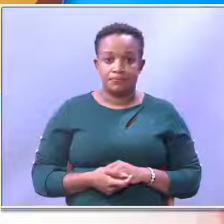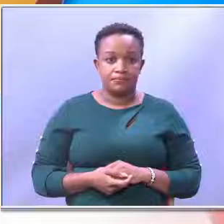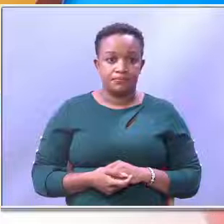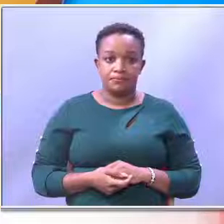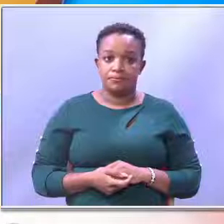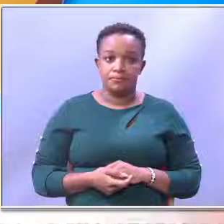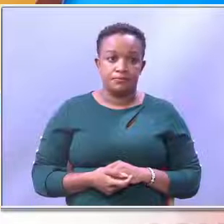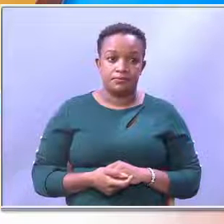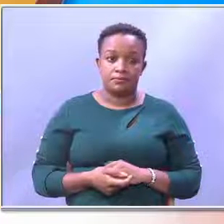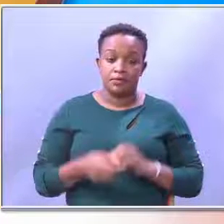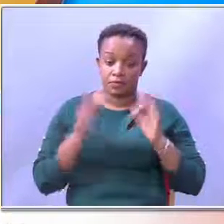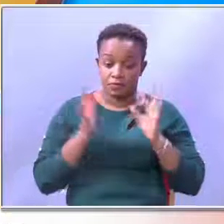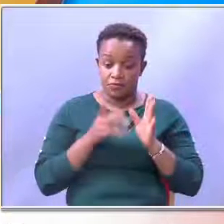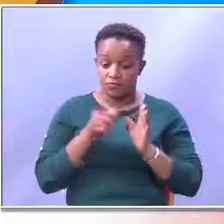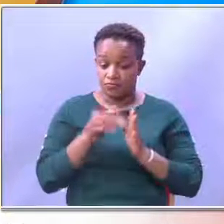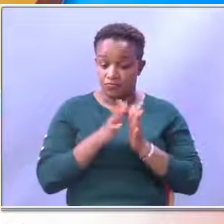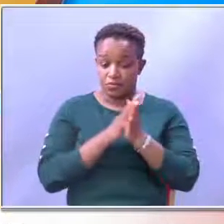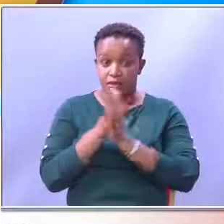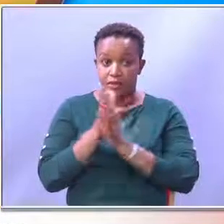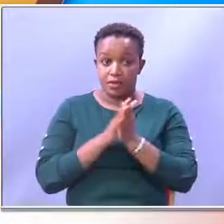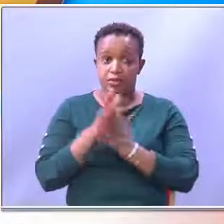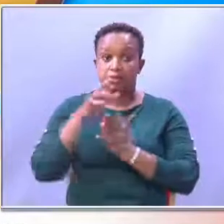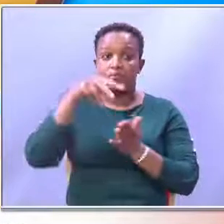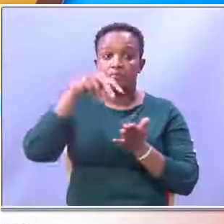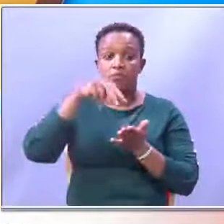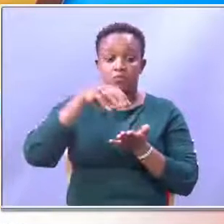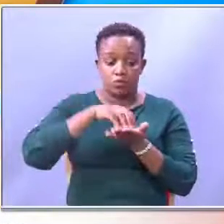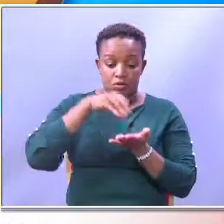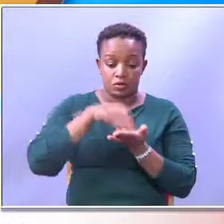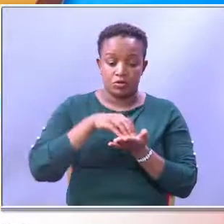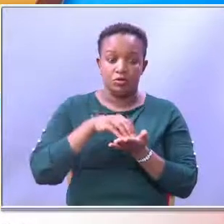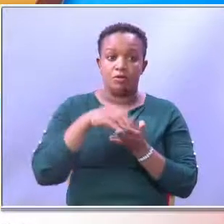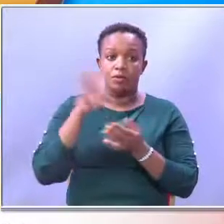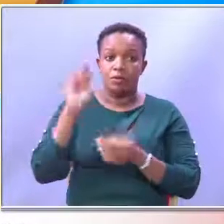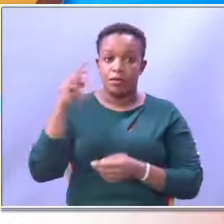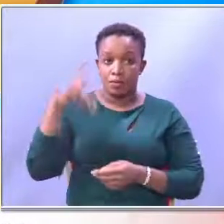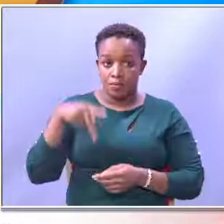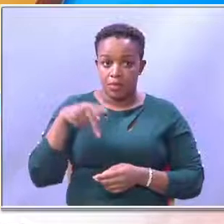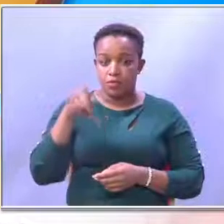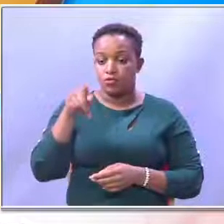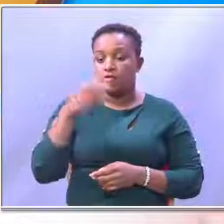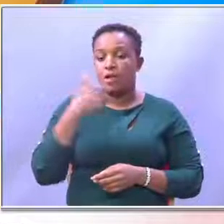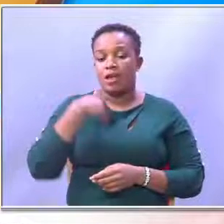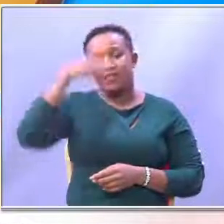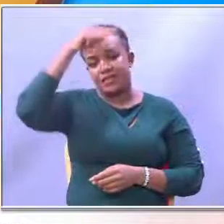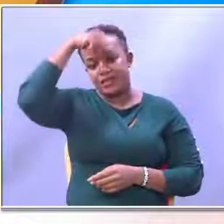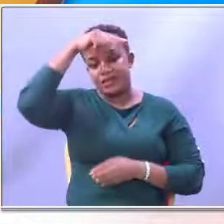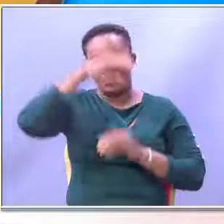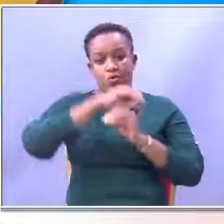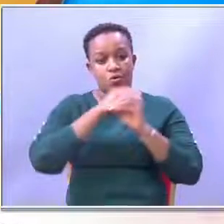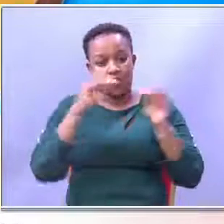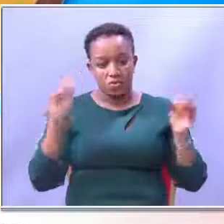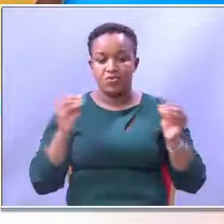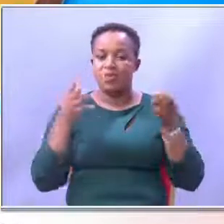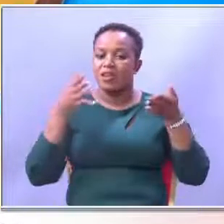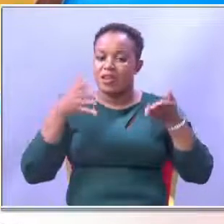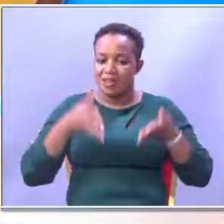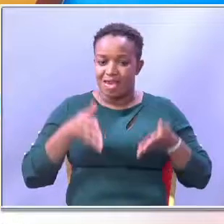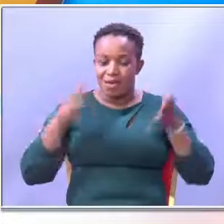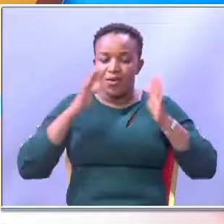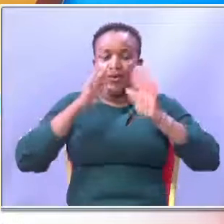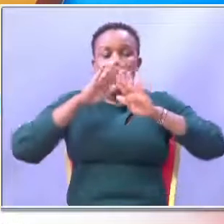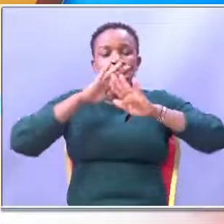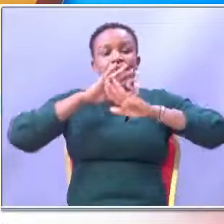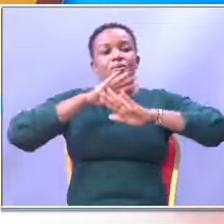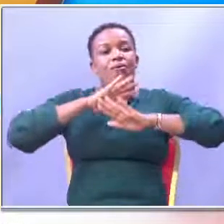If you are an aspiring candidate in the position of an MP in the August polls and you do not possess a university degree, you can now breathe a sigh of